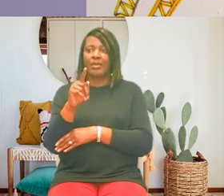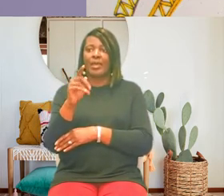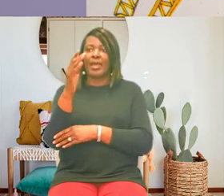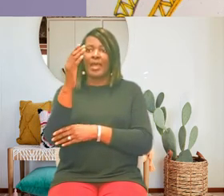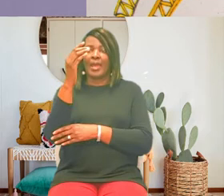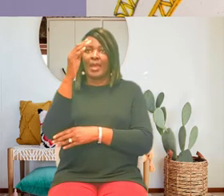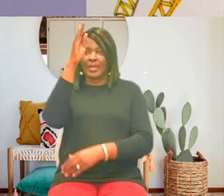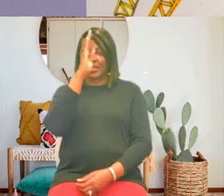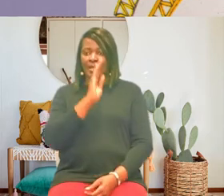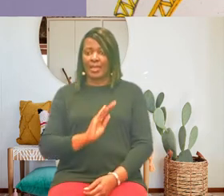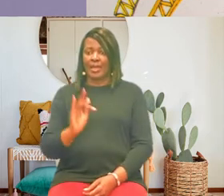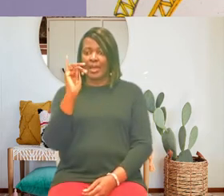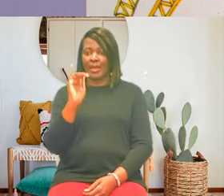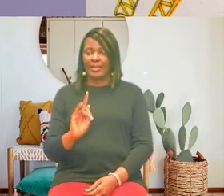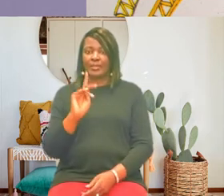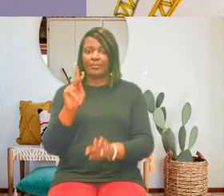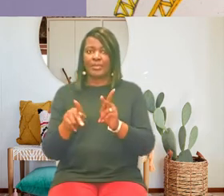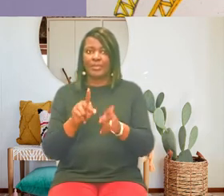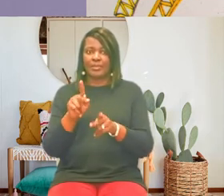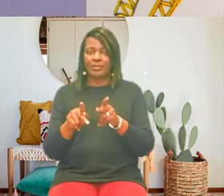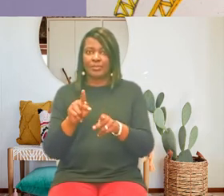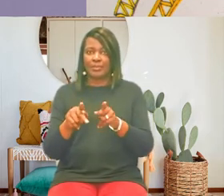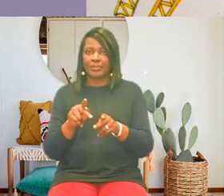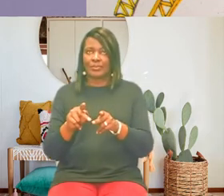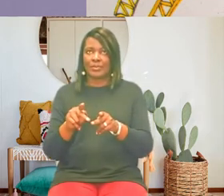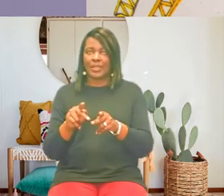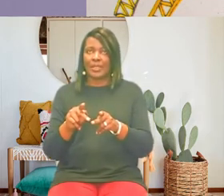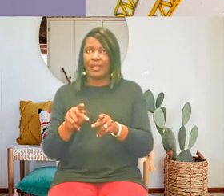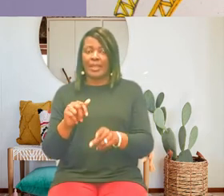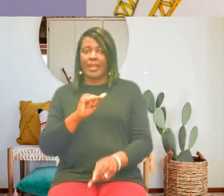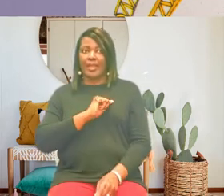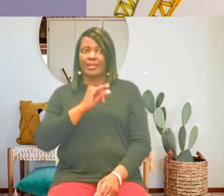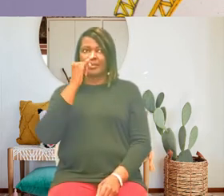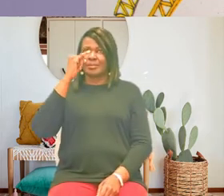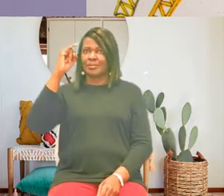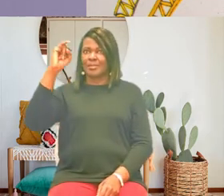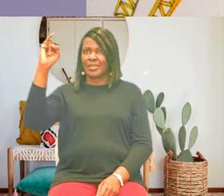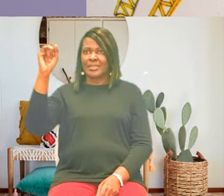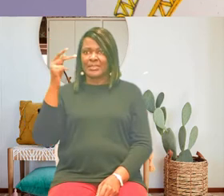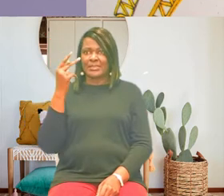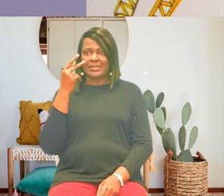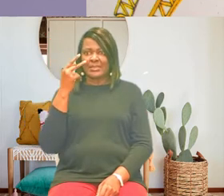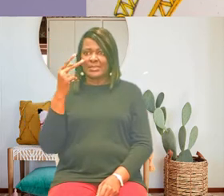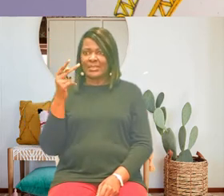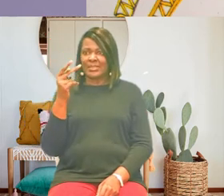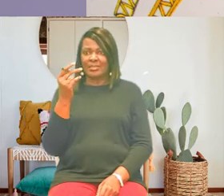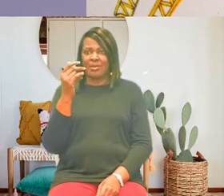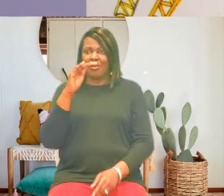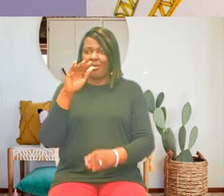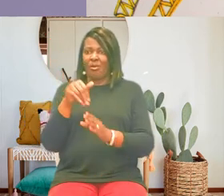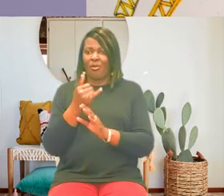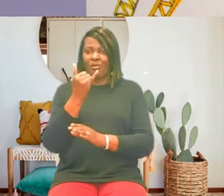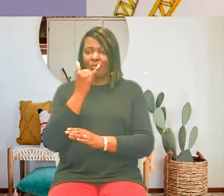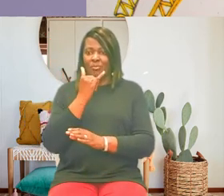a sudden i could see this big toenail hanging out of the clouds and i wanted to laugh